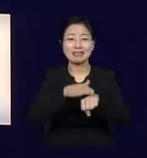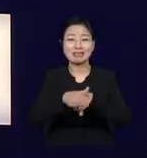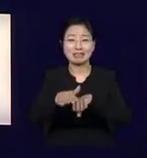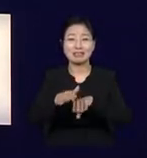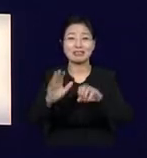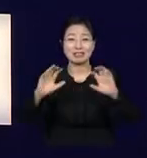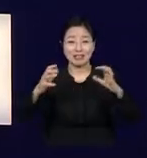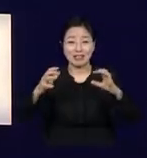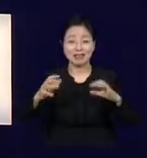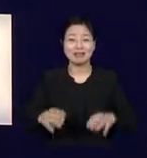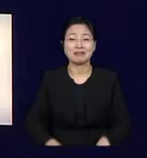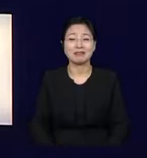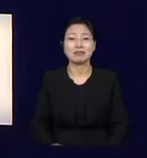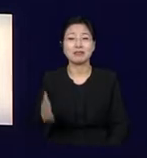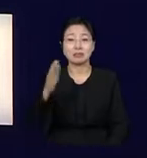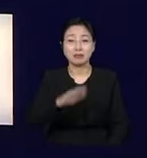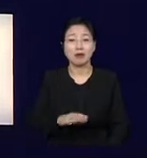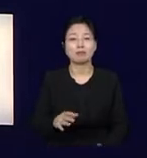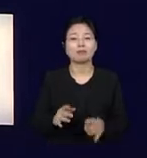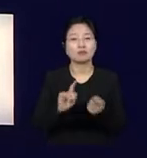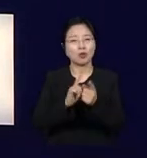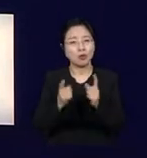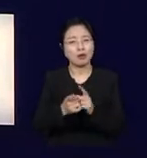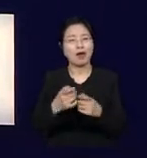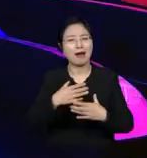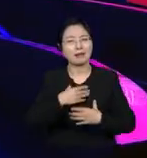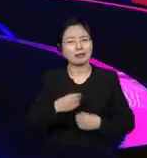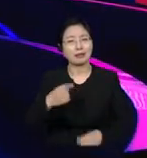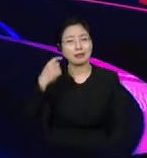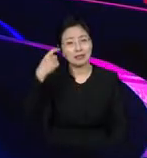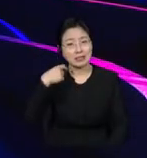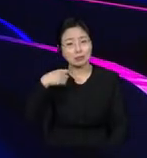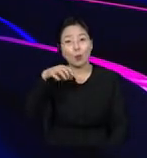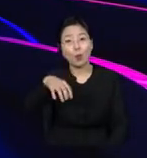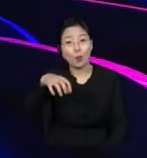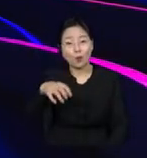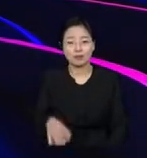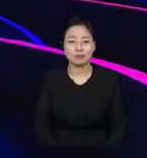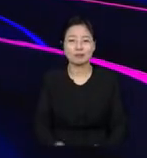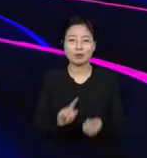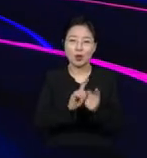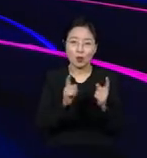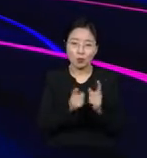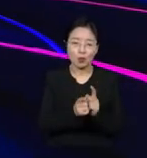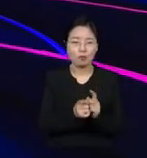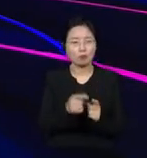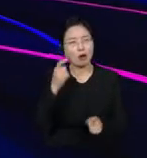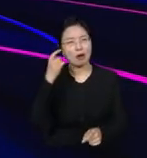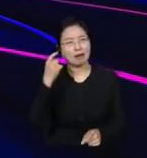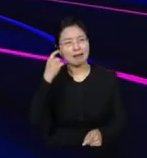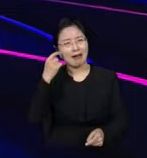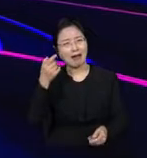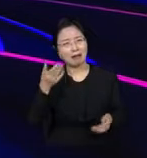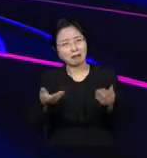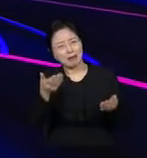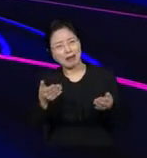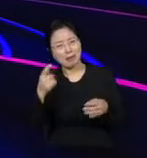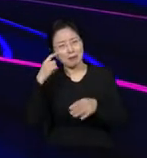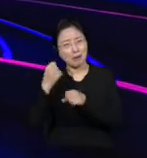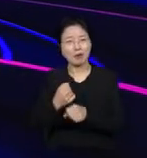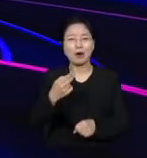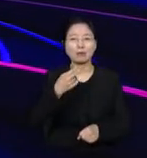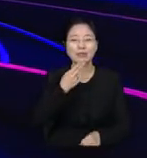all with a safe space and opportunity to learn without being judged, and perhaps for us to learn how to